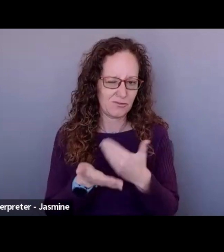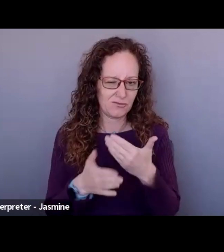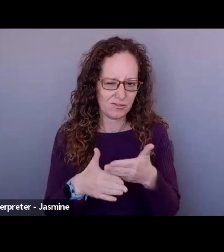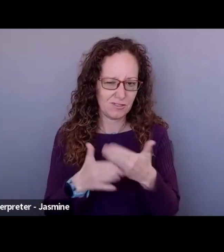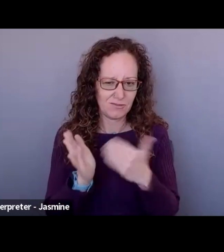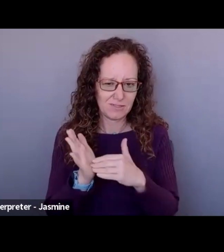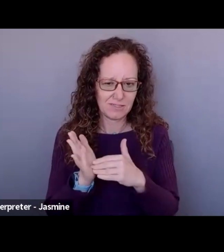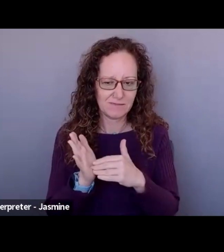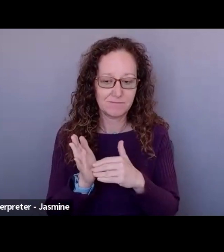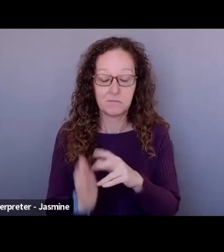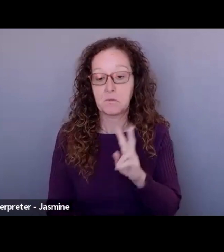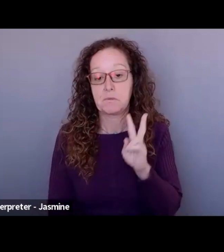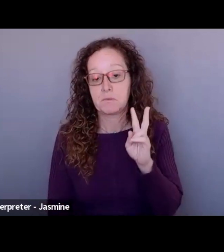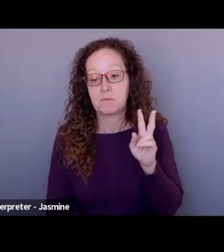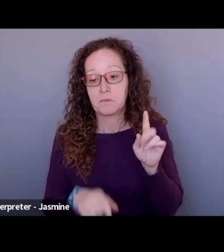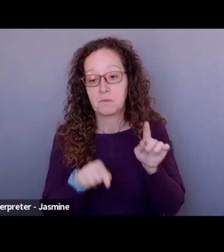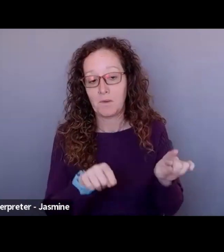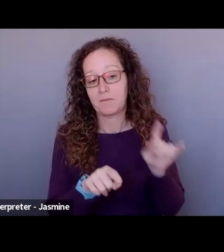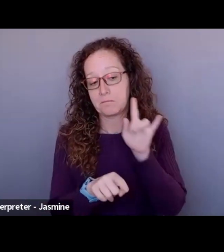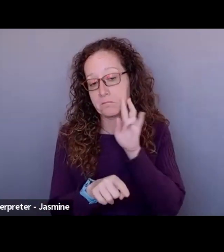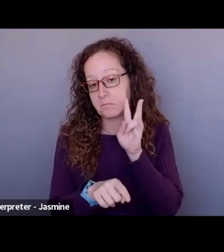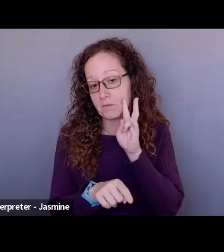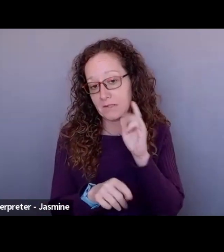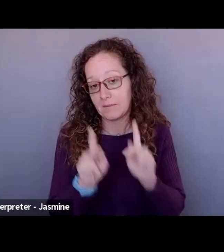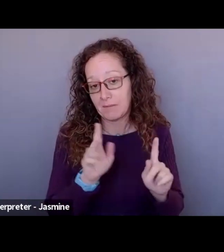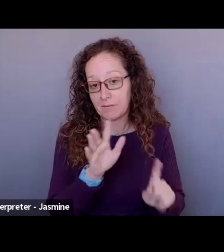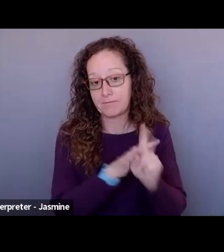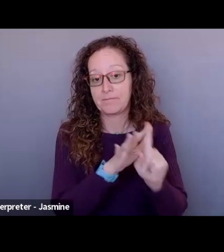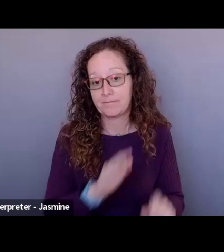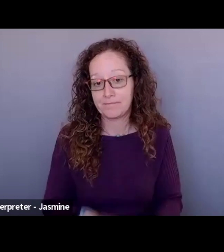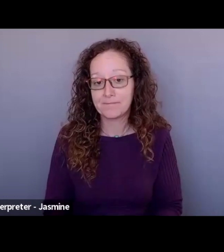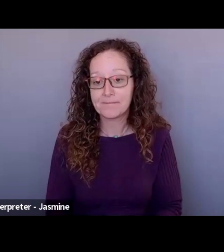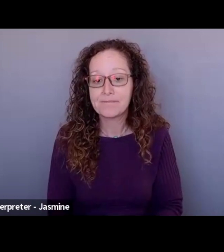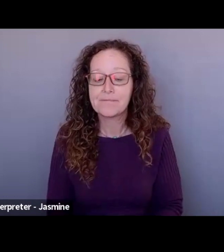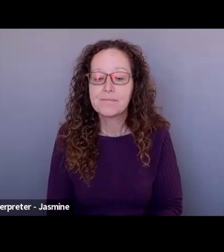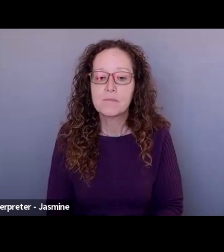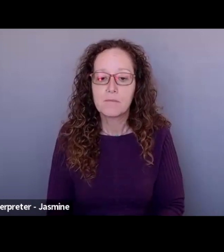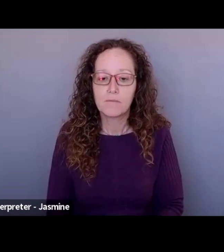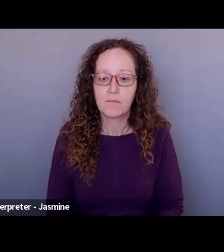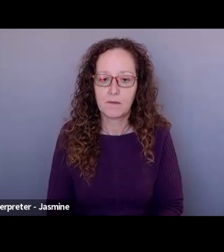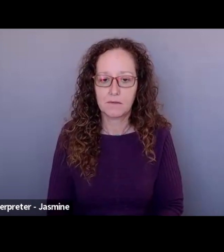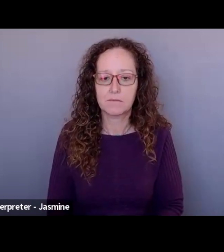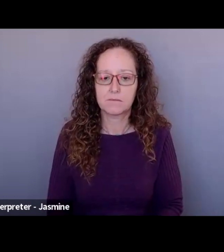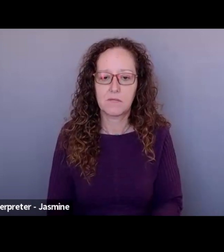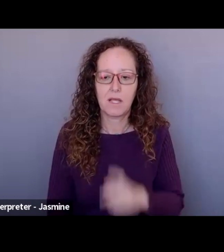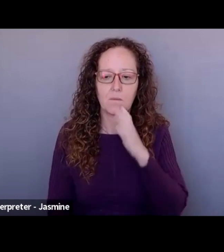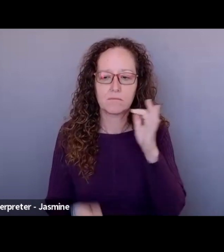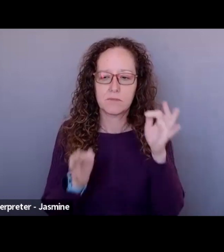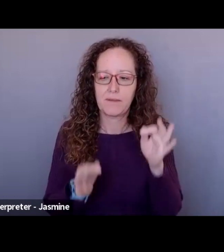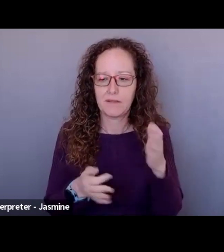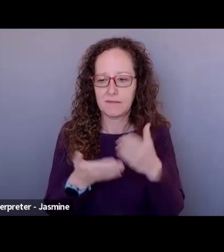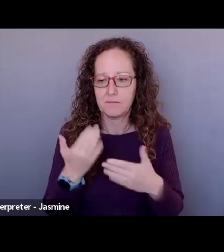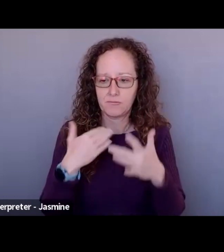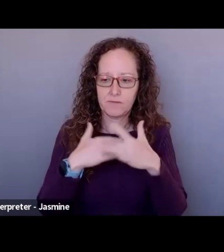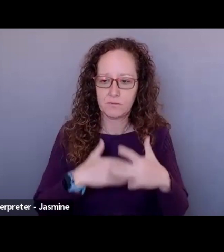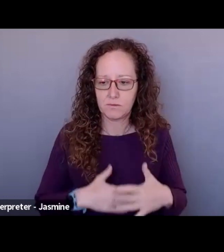we're seeing if anybody wants to pop up, um, I'll talk through some of these resources. Um, these are some